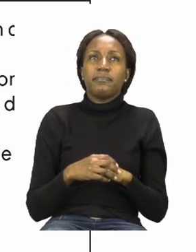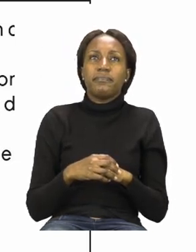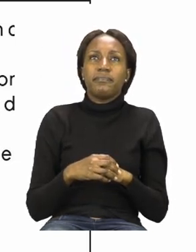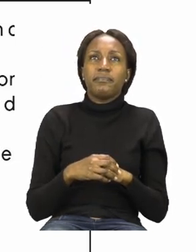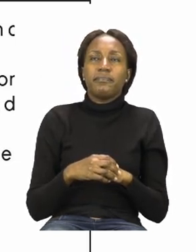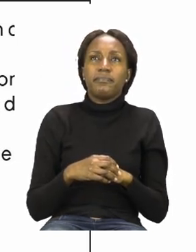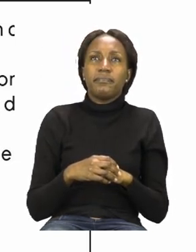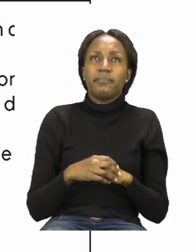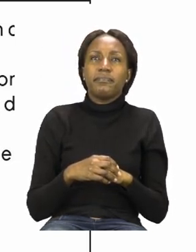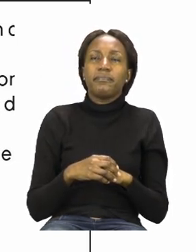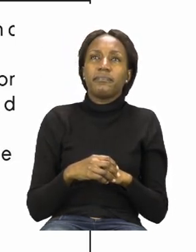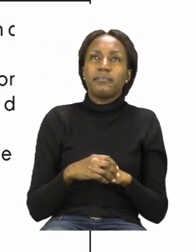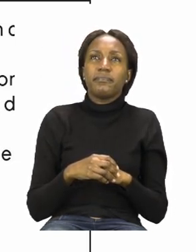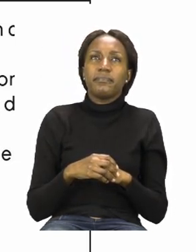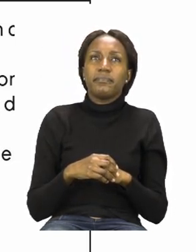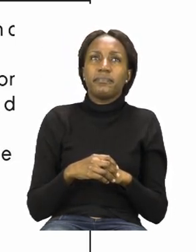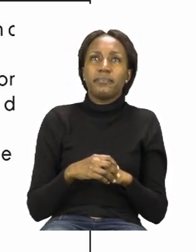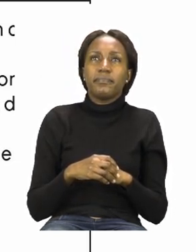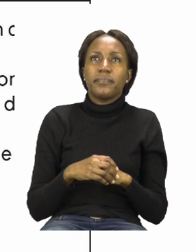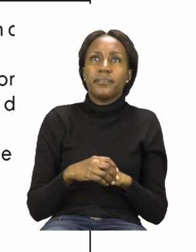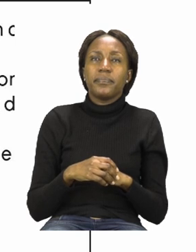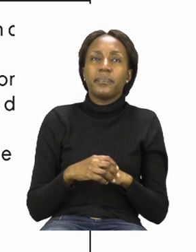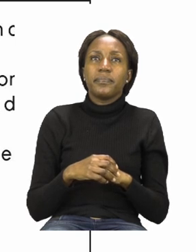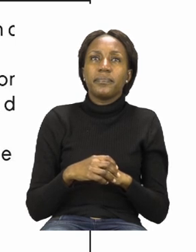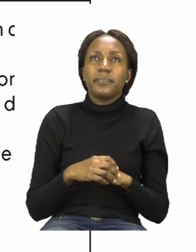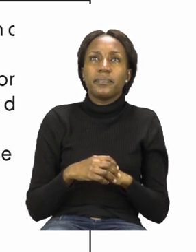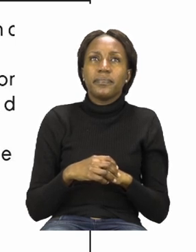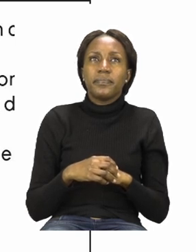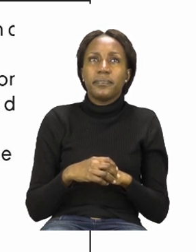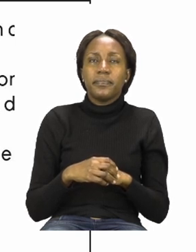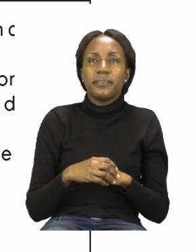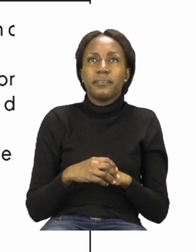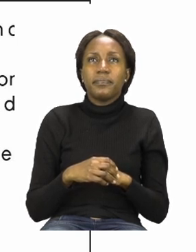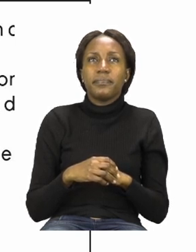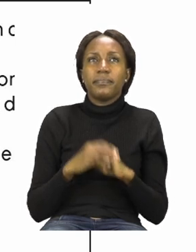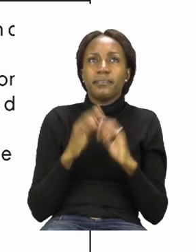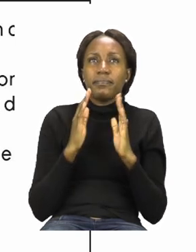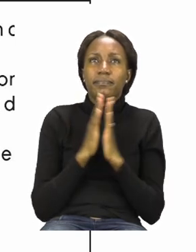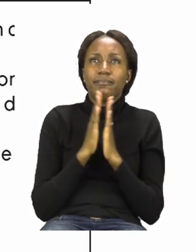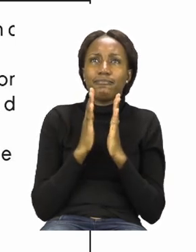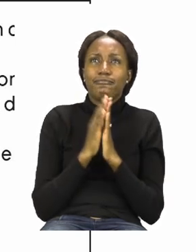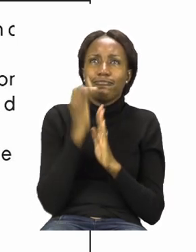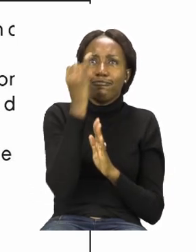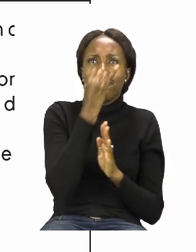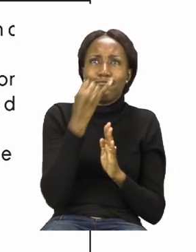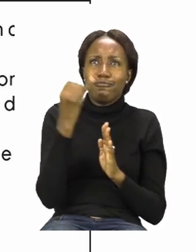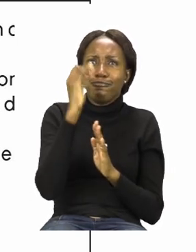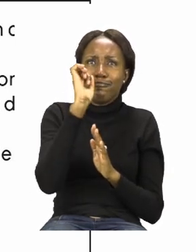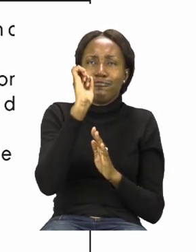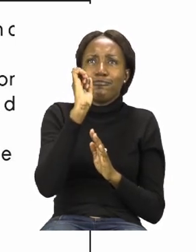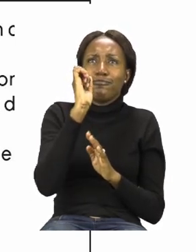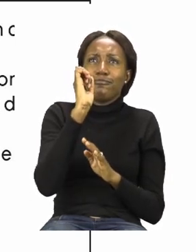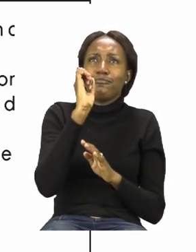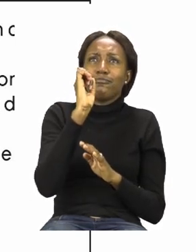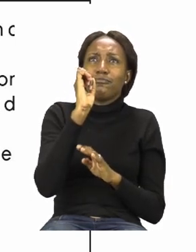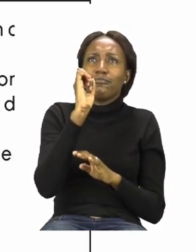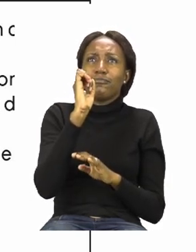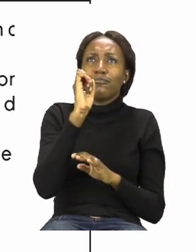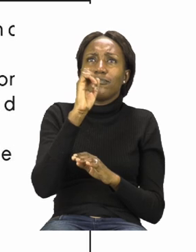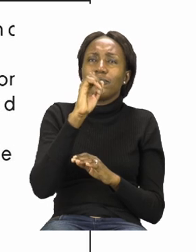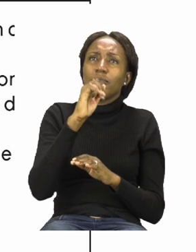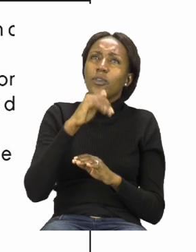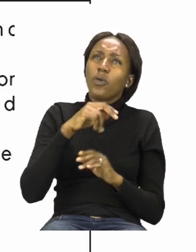but behind the children. Make sure your tree is long enough for us to see it.